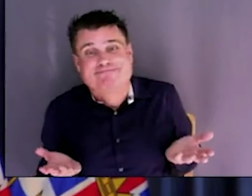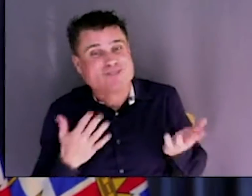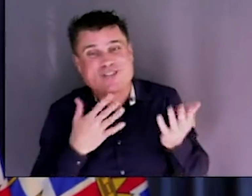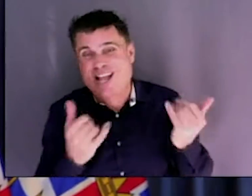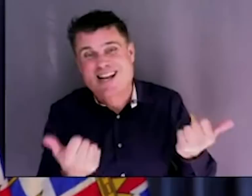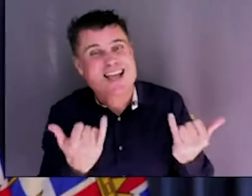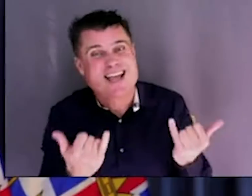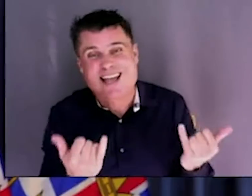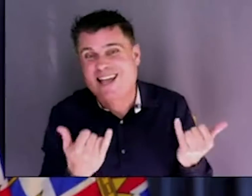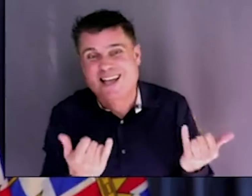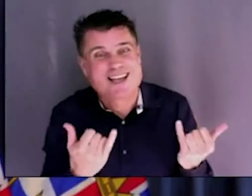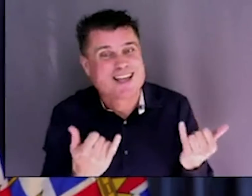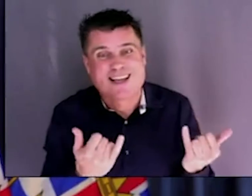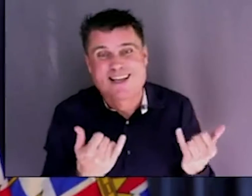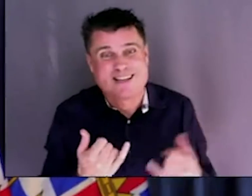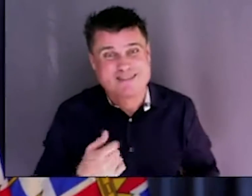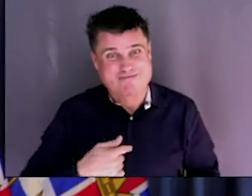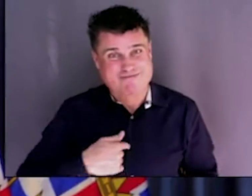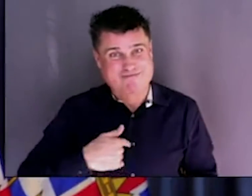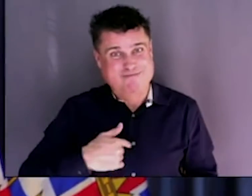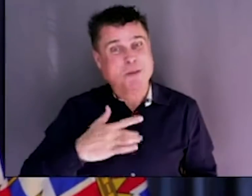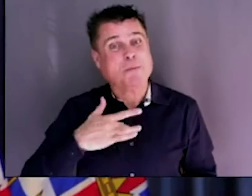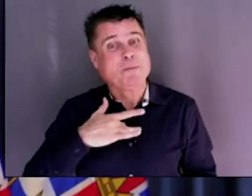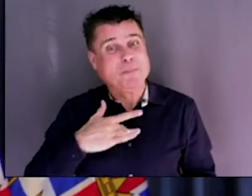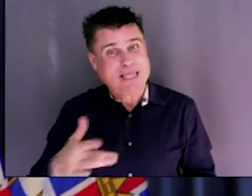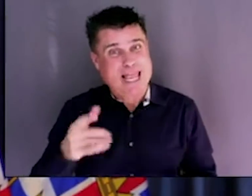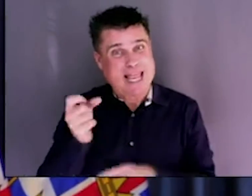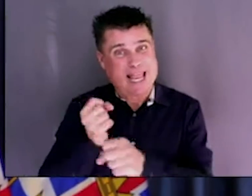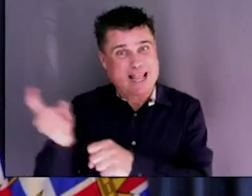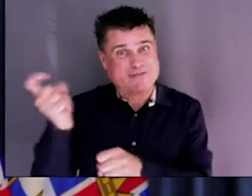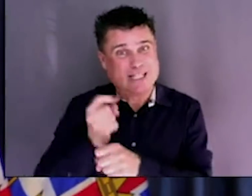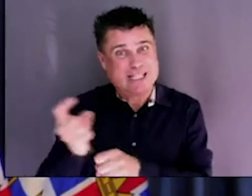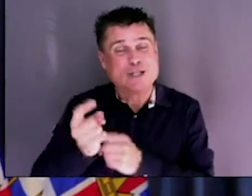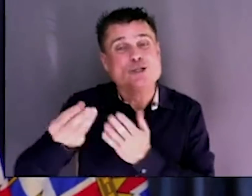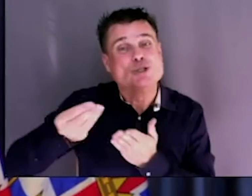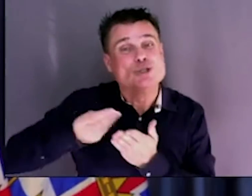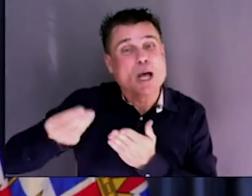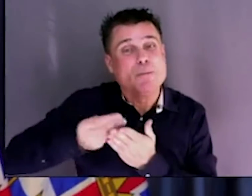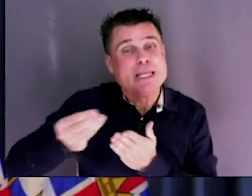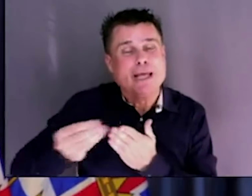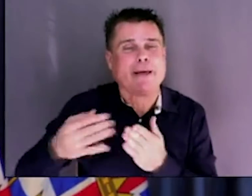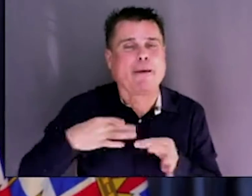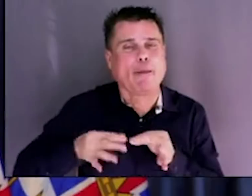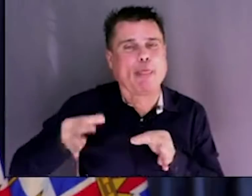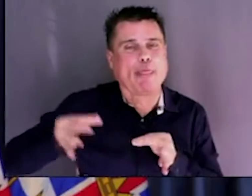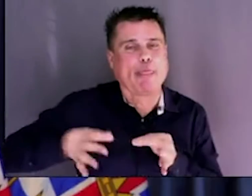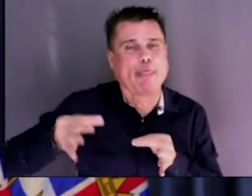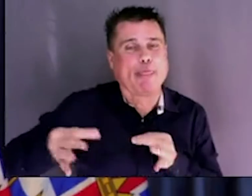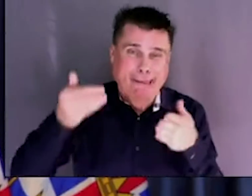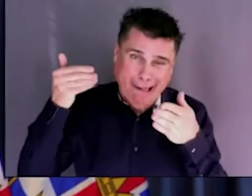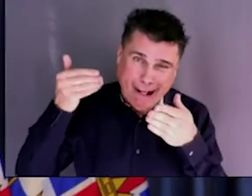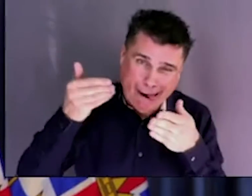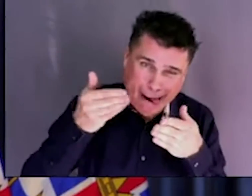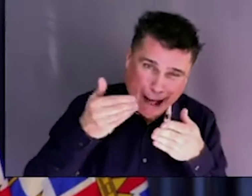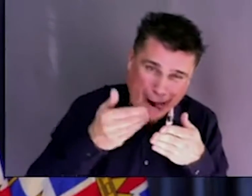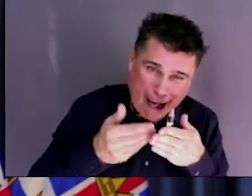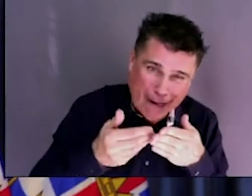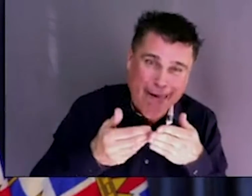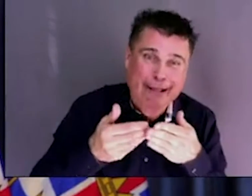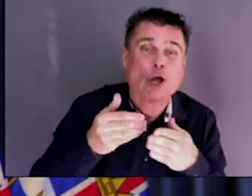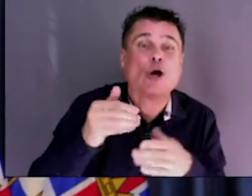those Christmas Eve shoppers. So I tend to focus on Christmas about 24 hours before it arrives.